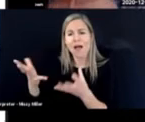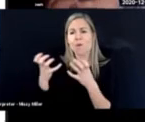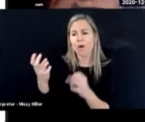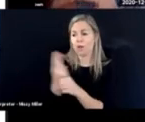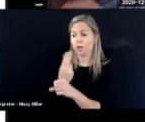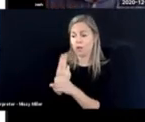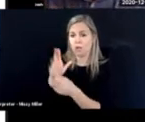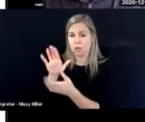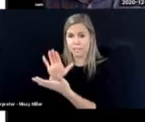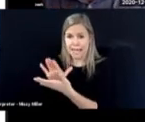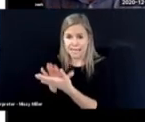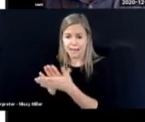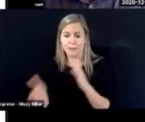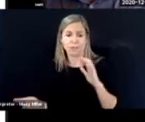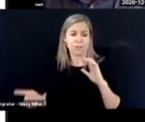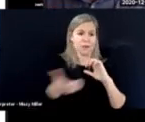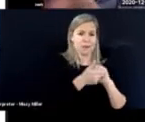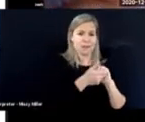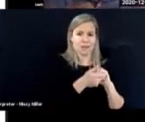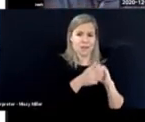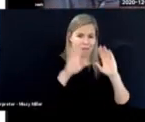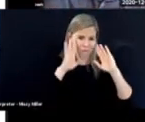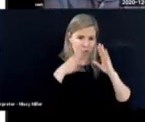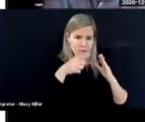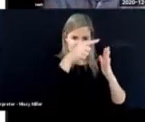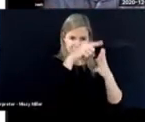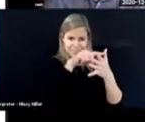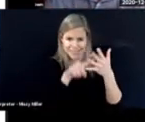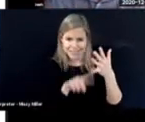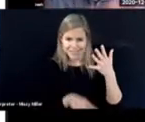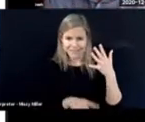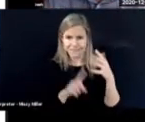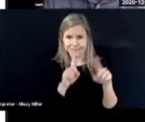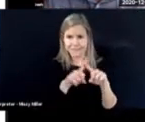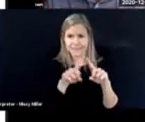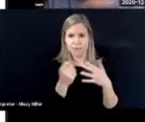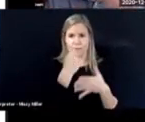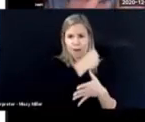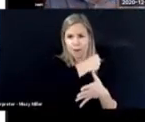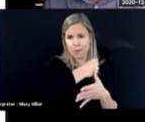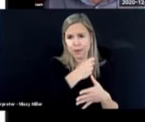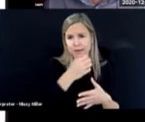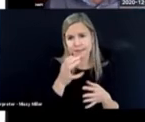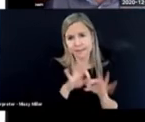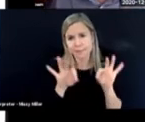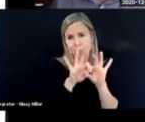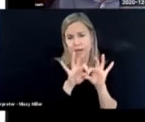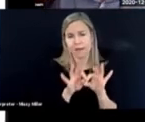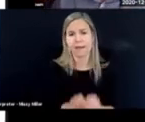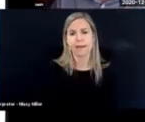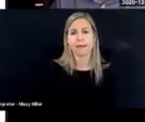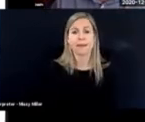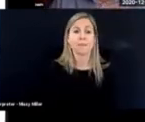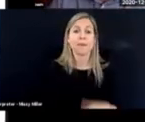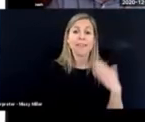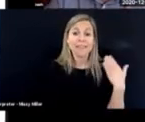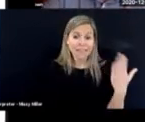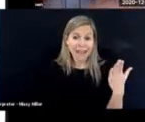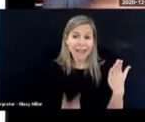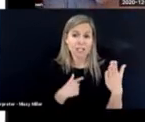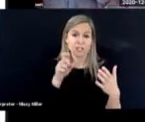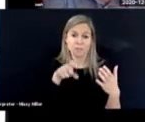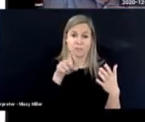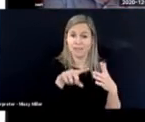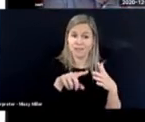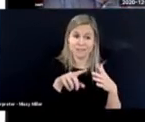In fact, you can use academics to work on these priorities quite well. But